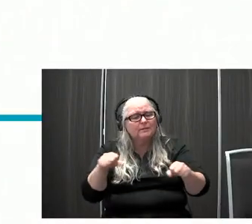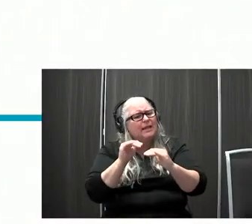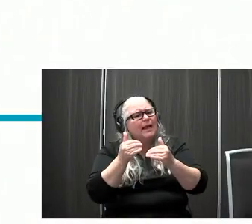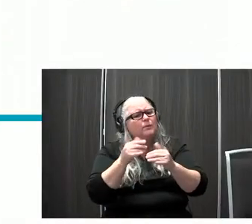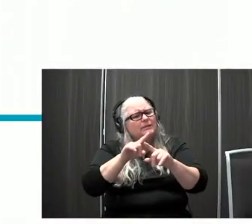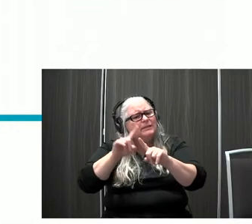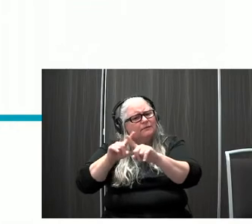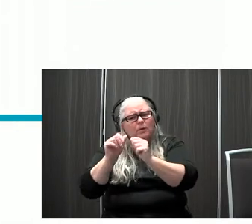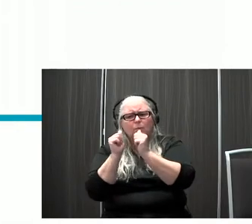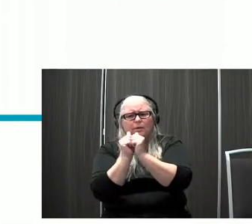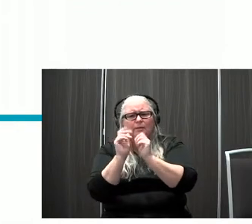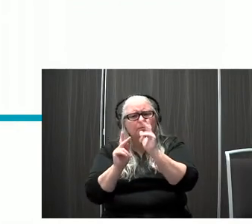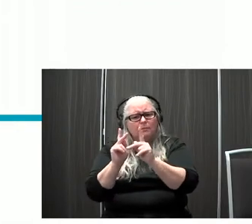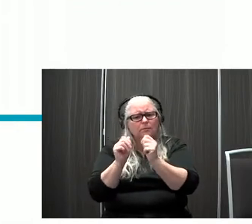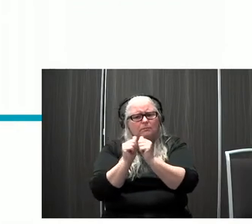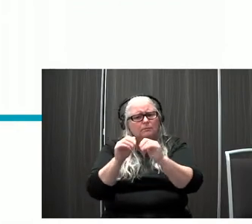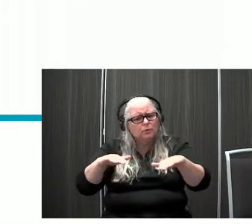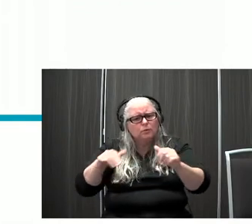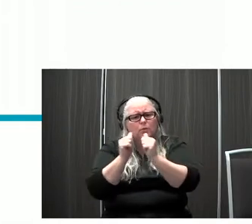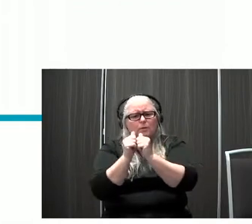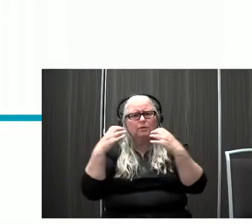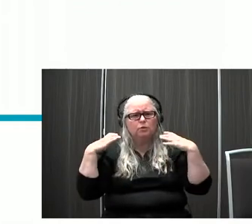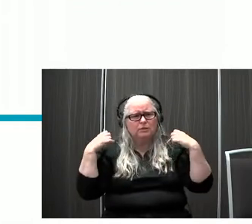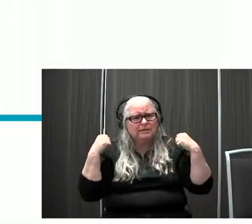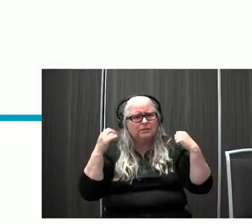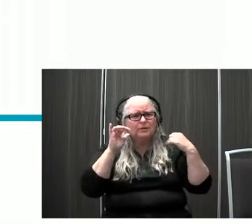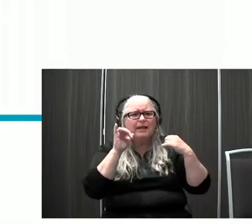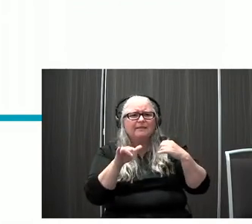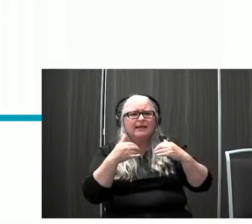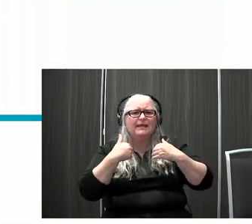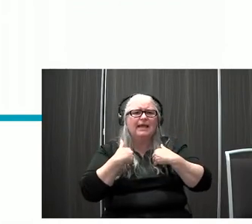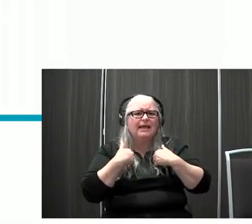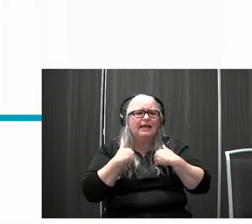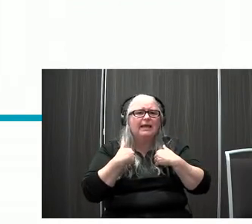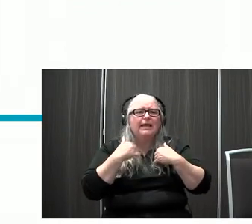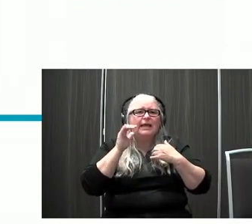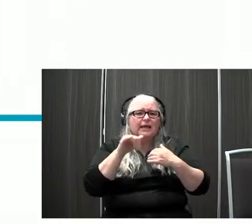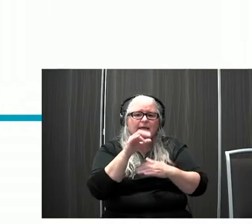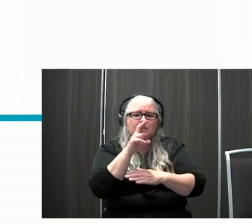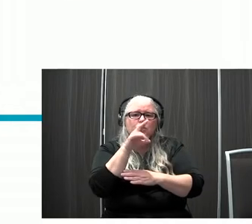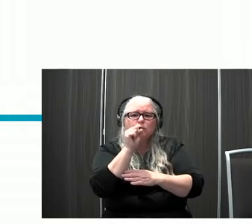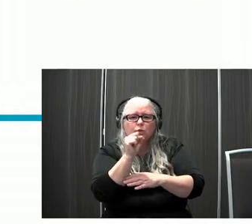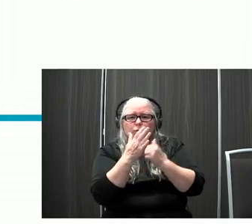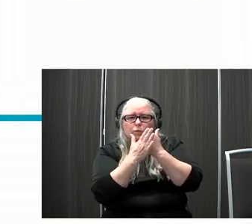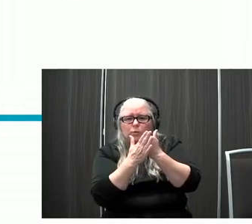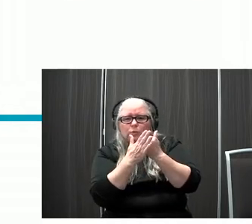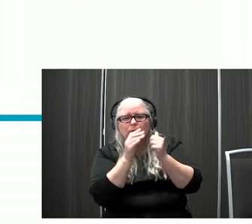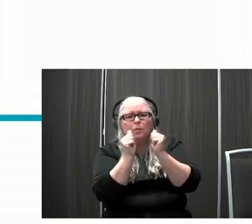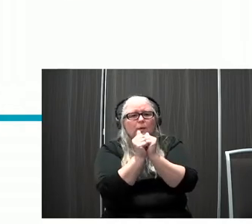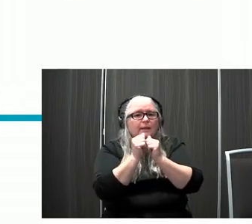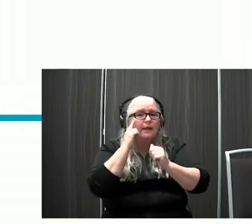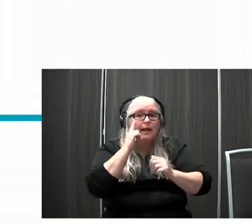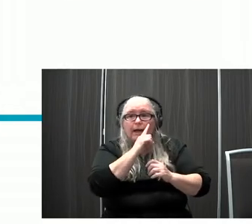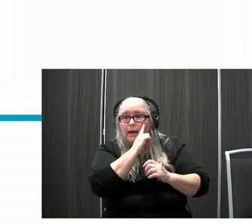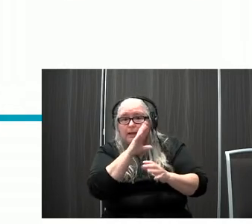CHARGE. So the vestibular system is made up of cues from the eyes, so what your eyes bring in, what your inner